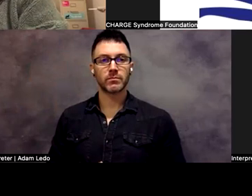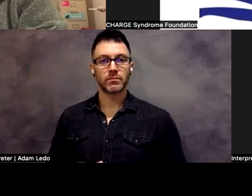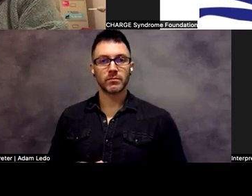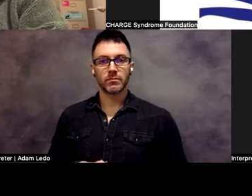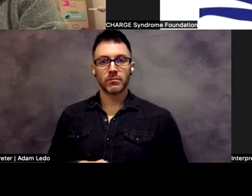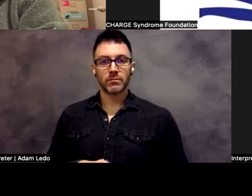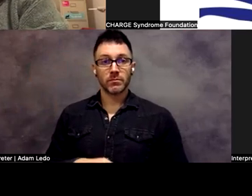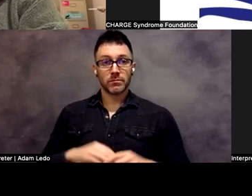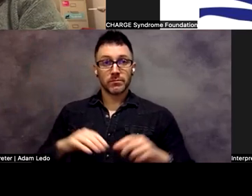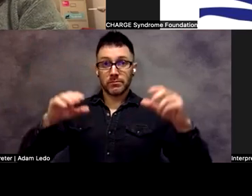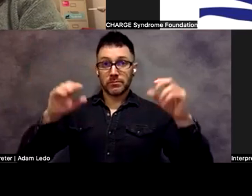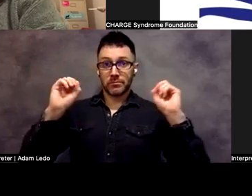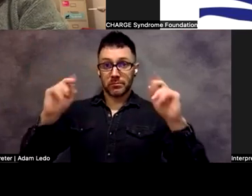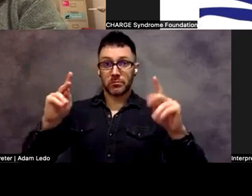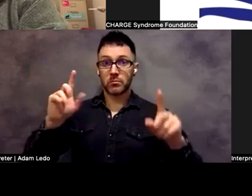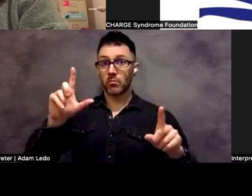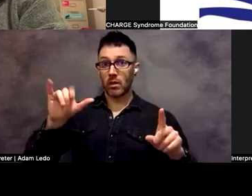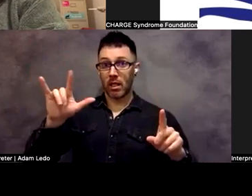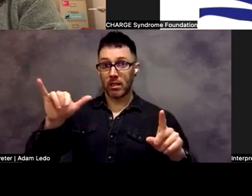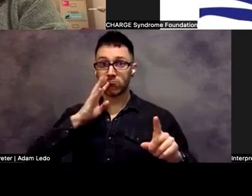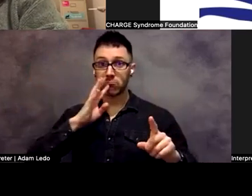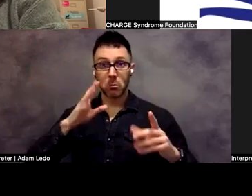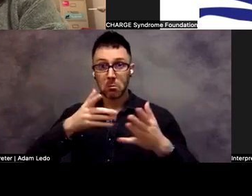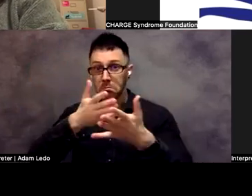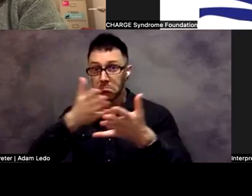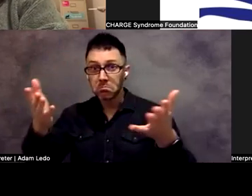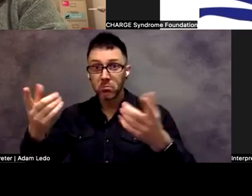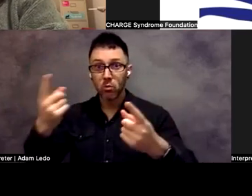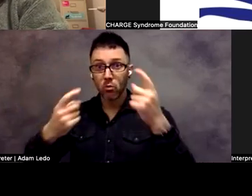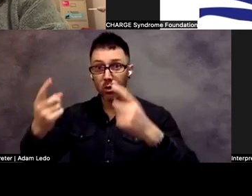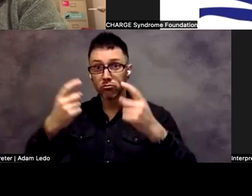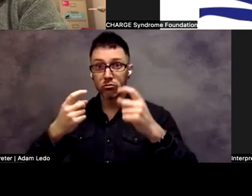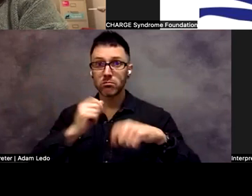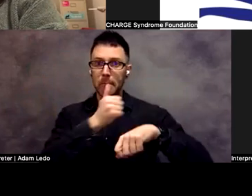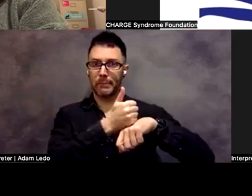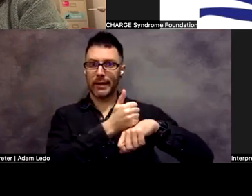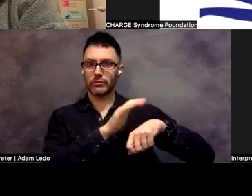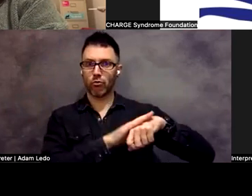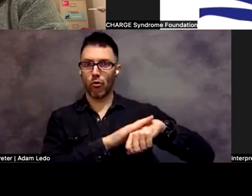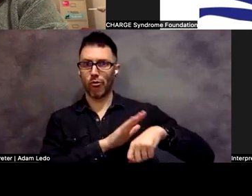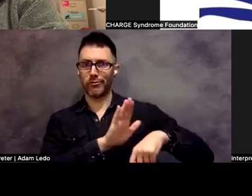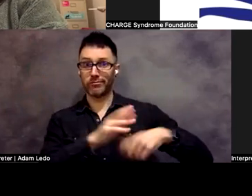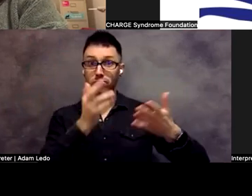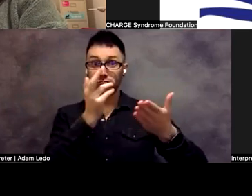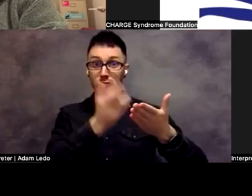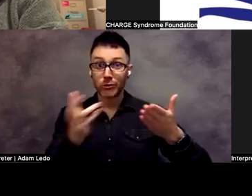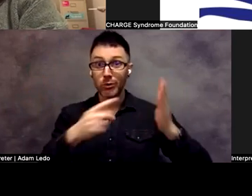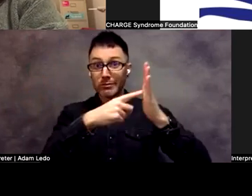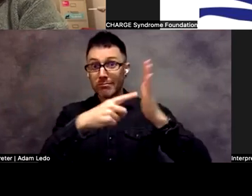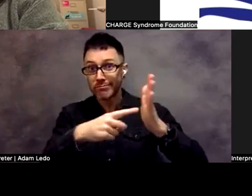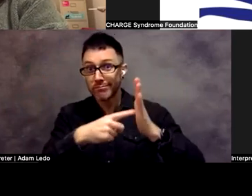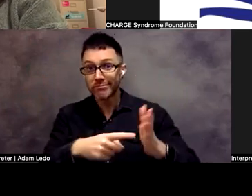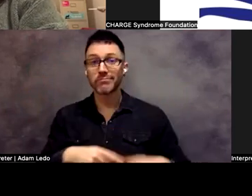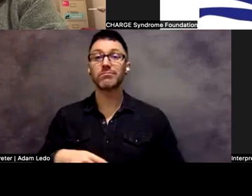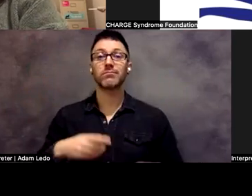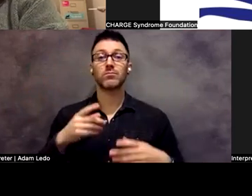All right, so what questions do you all have based on the resources that were shared, questions that you have may